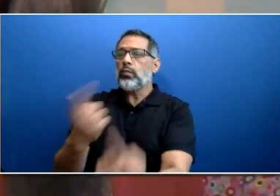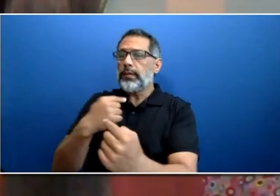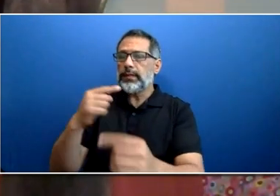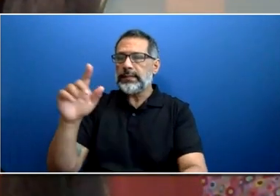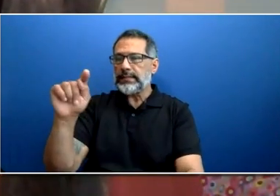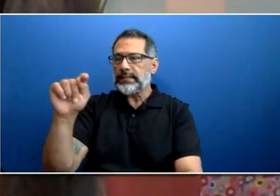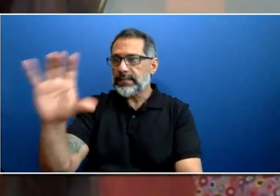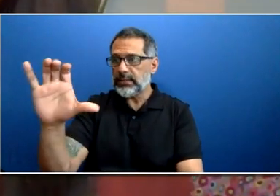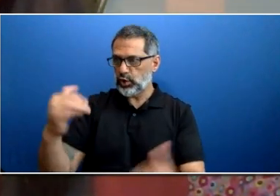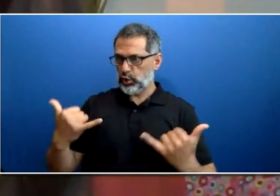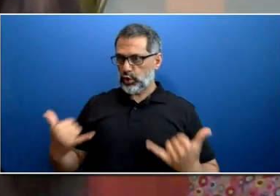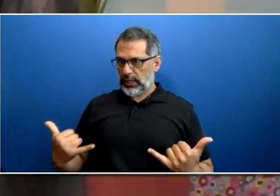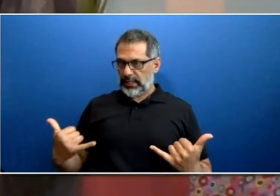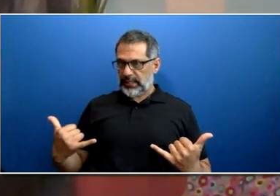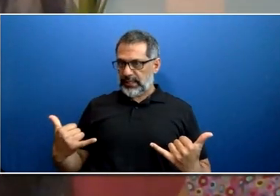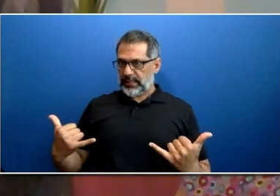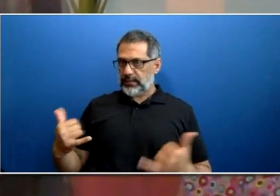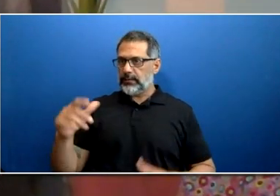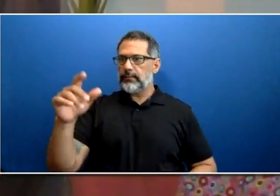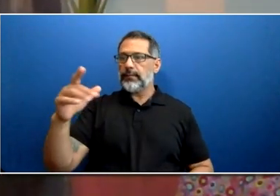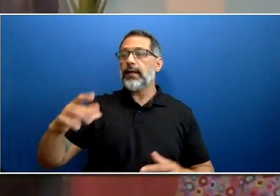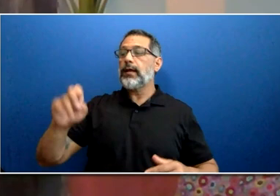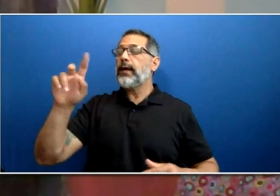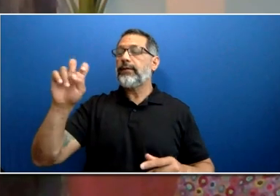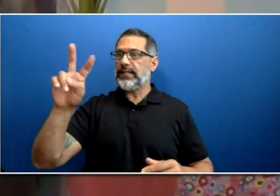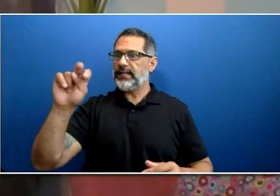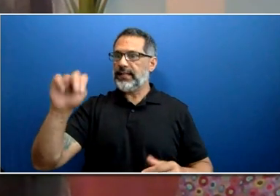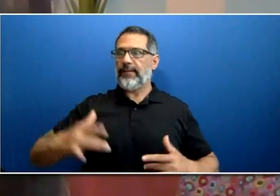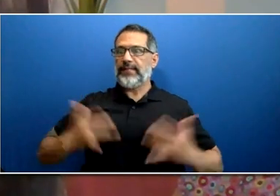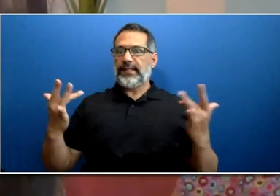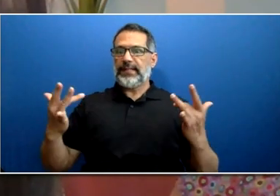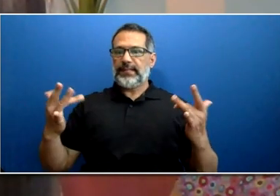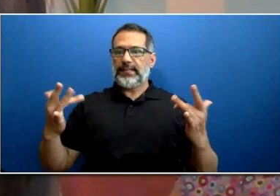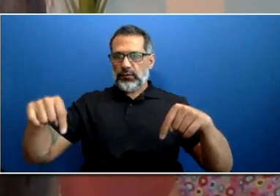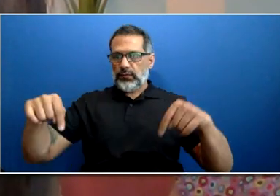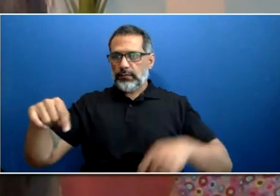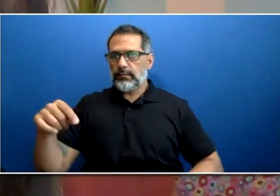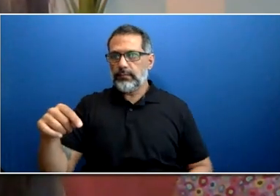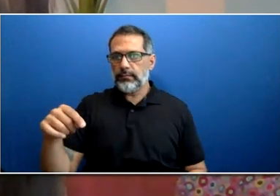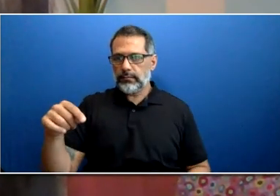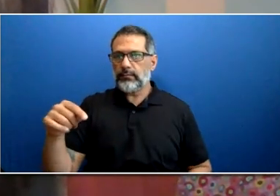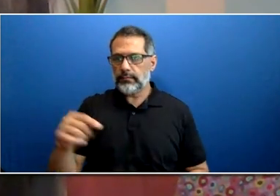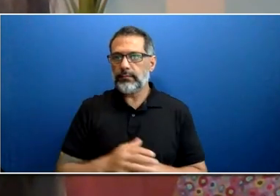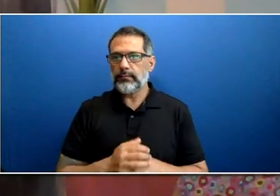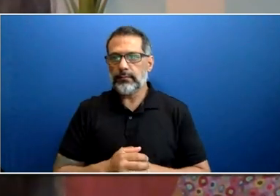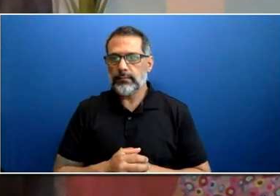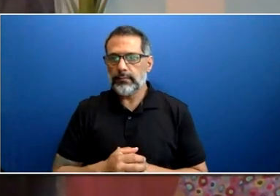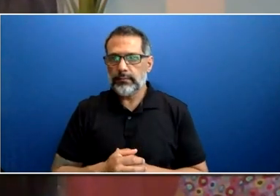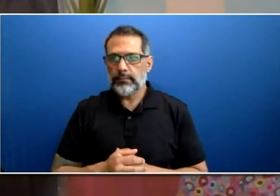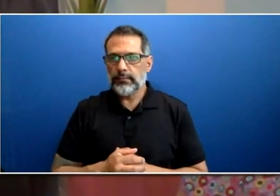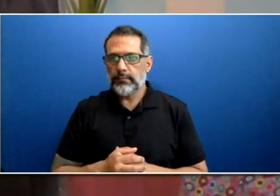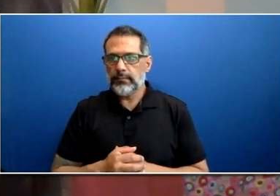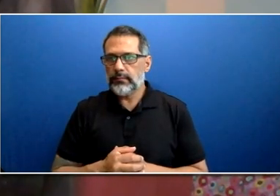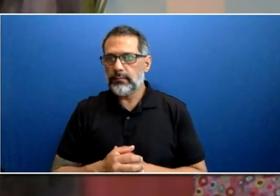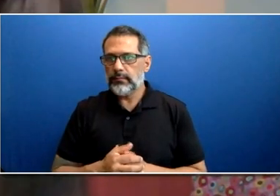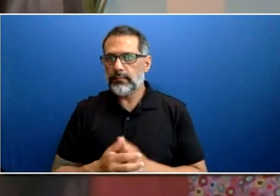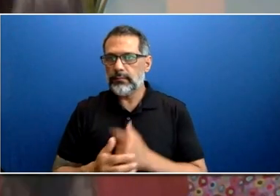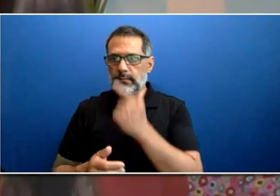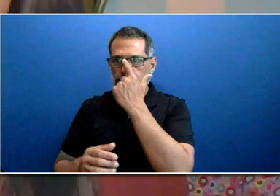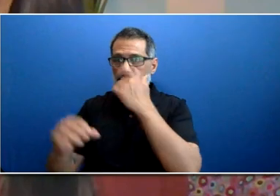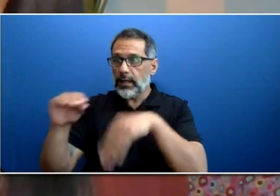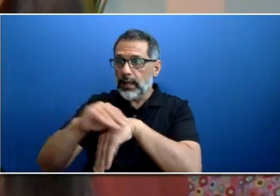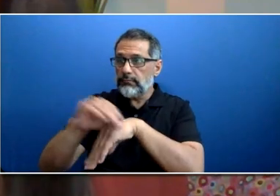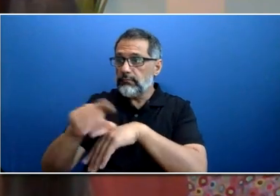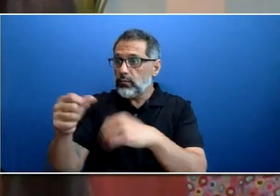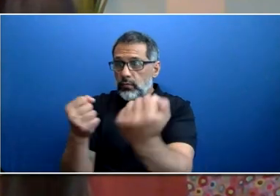If you're currently a student, your career counselors can provide you with support to help you become job ready. If